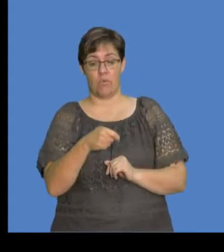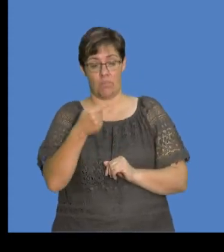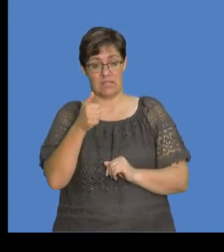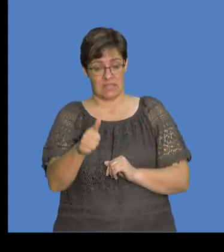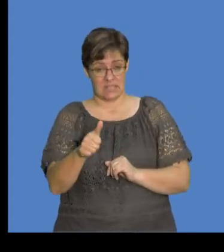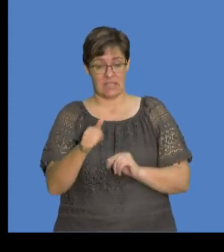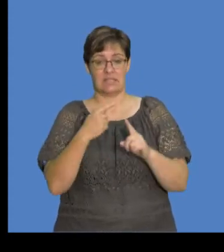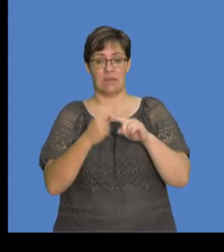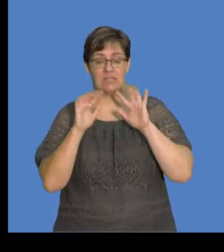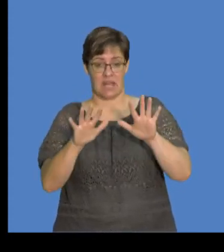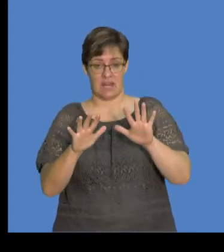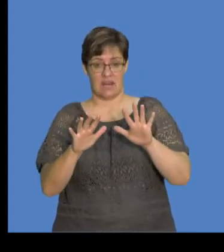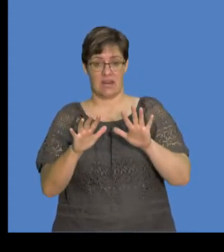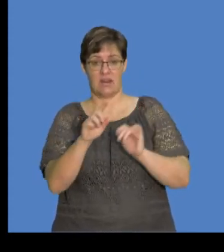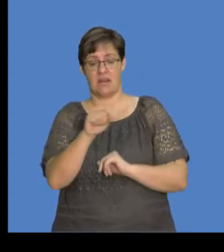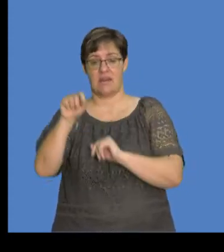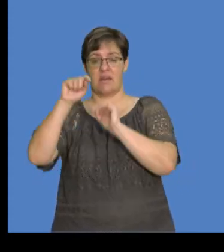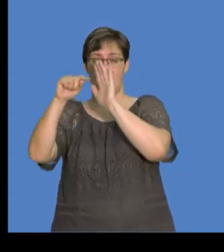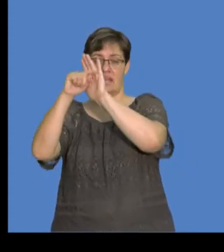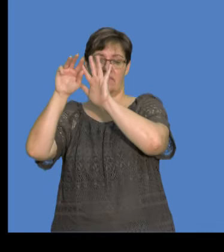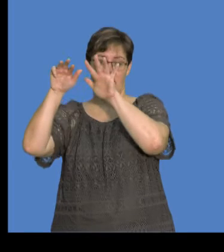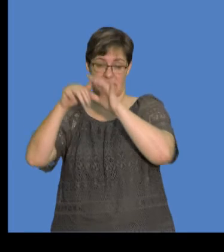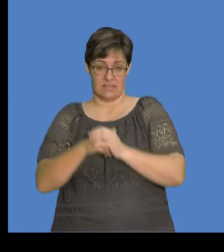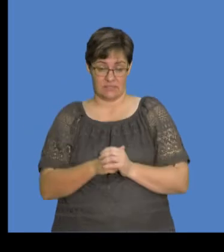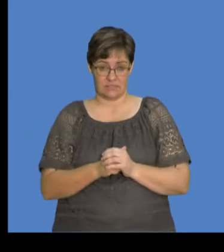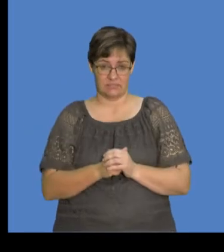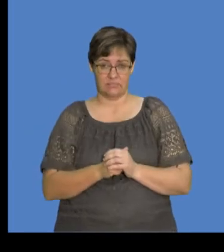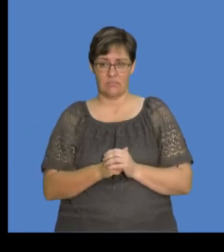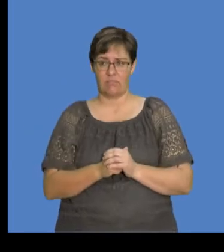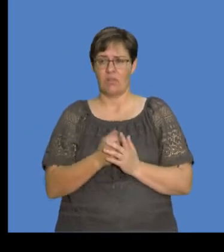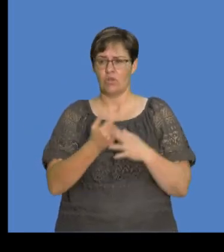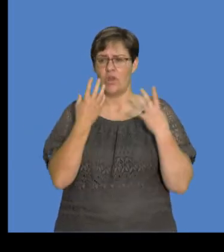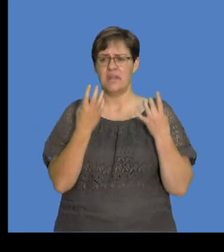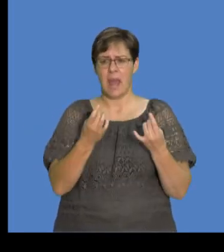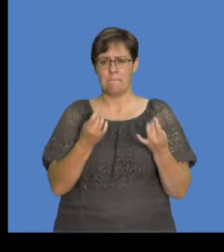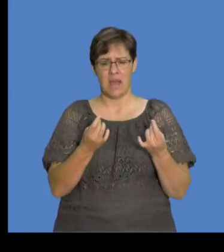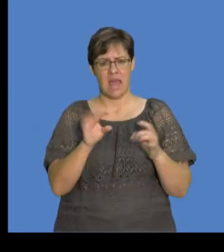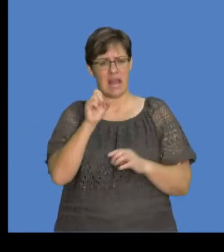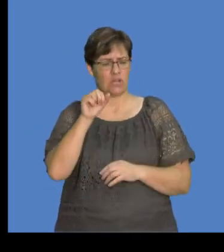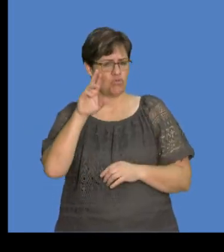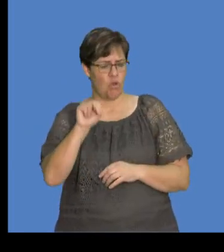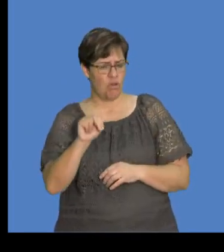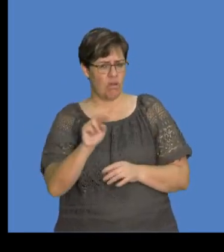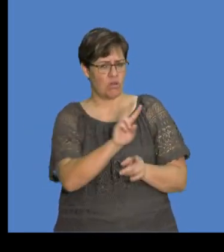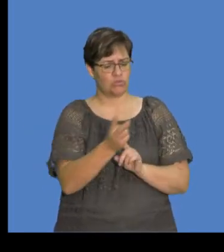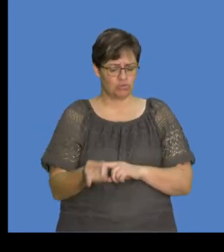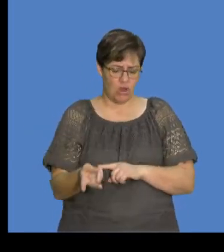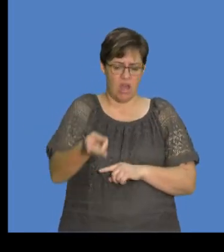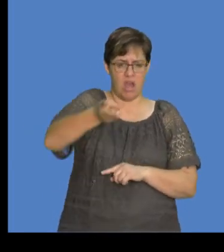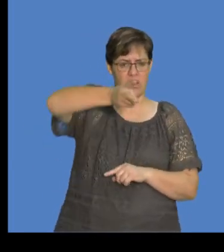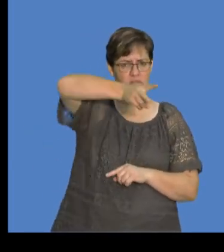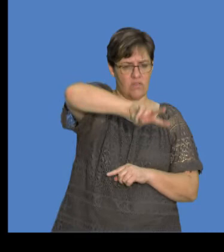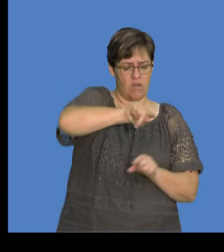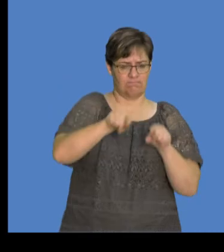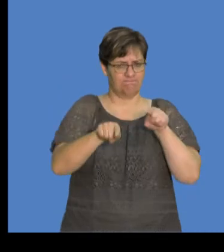times 10 exponent negative 19, right? So we can actually get the number of electrons that were transferred